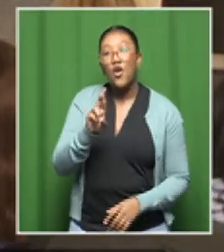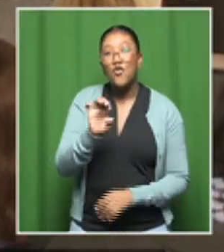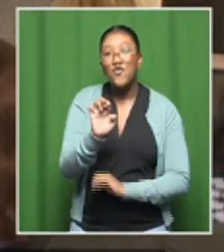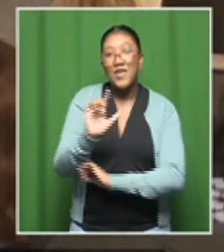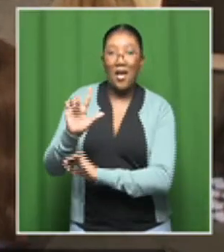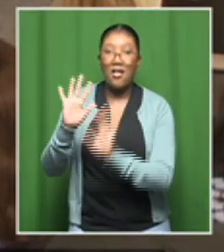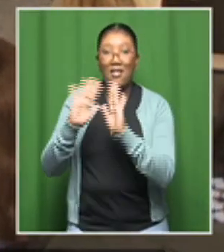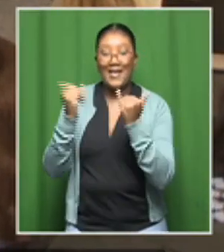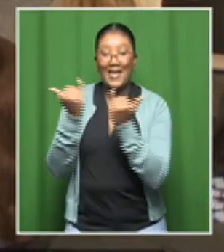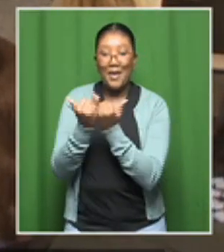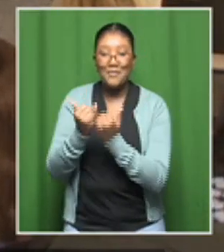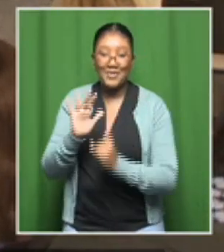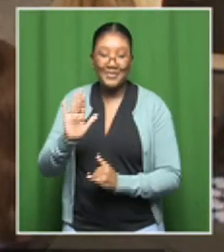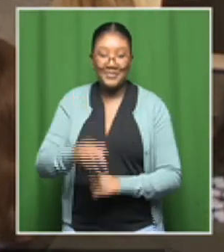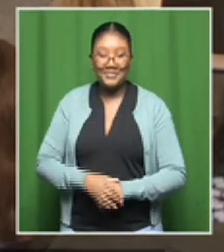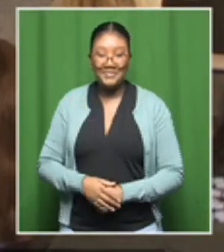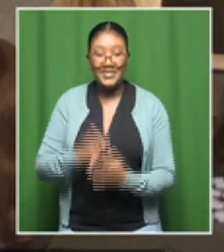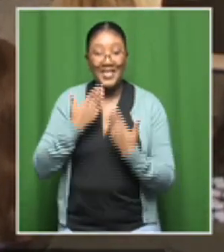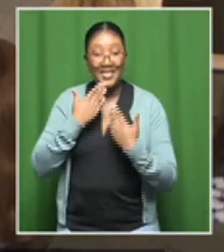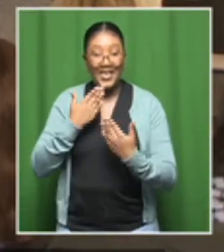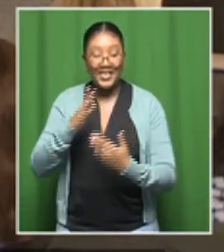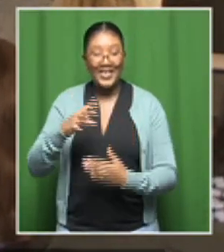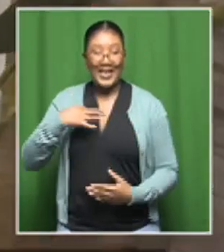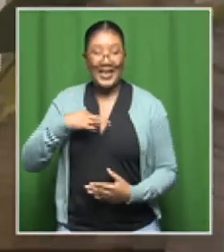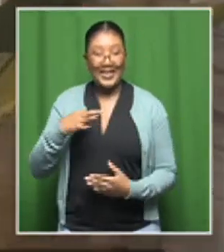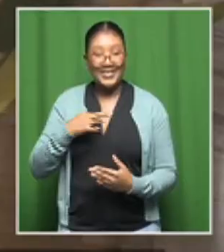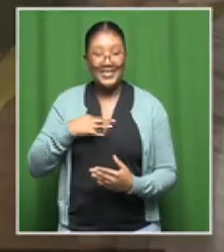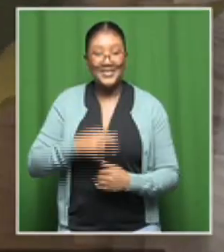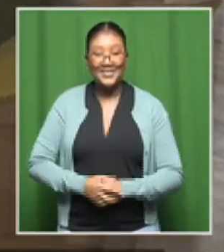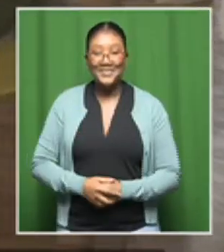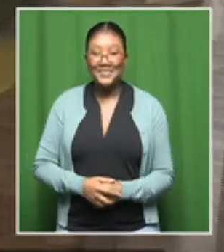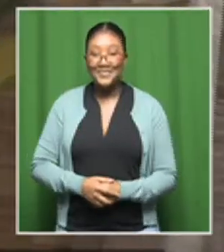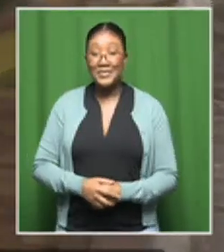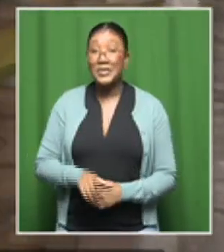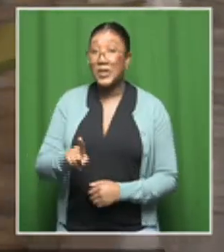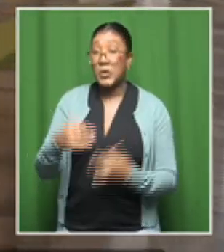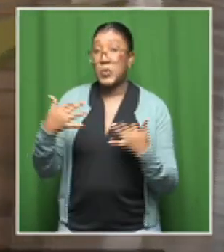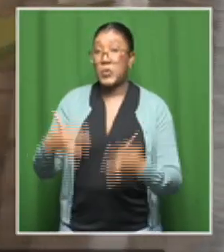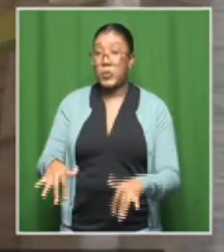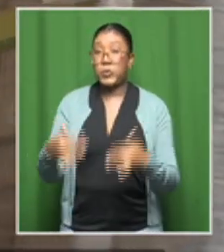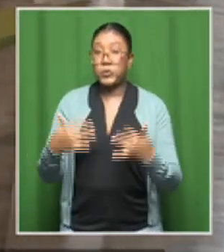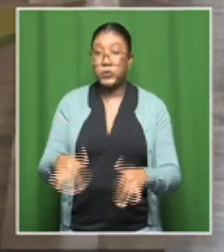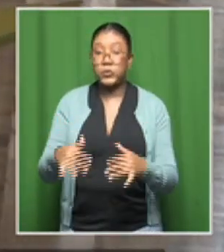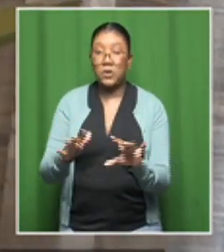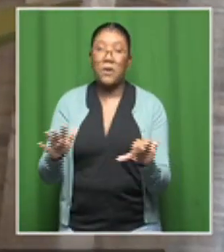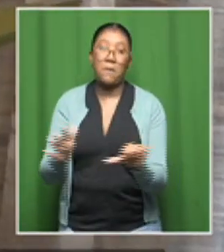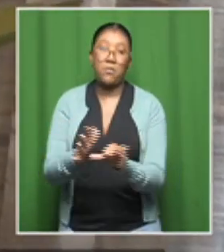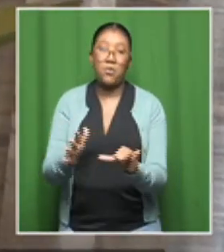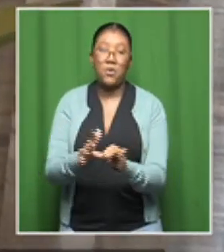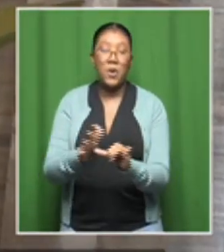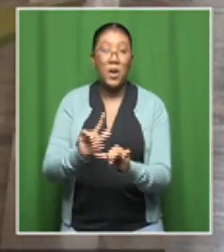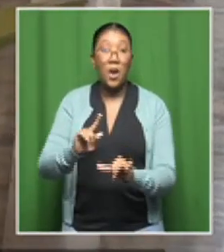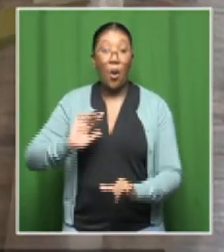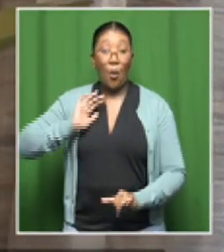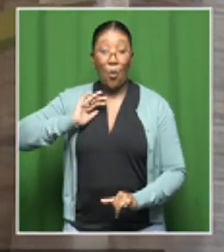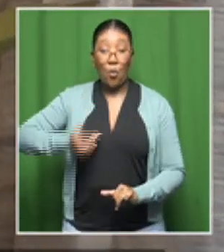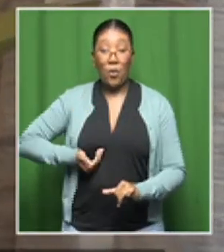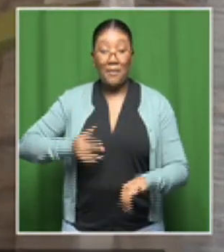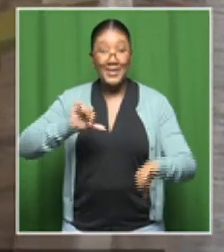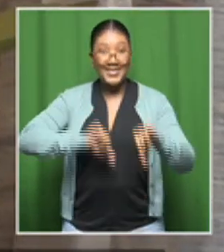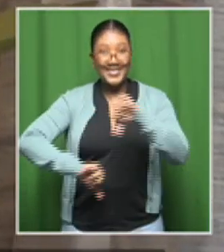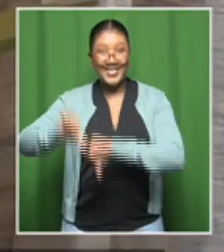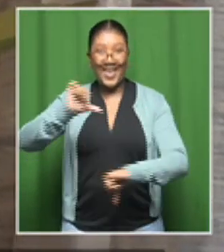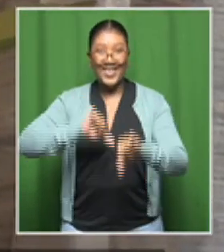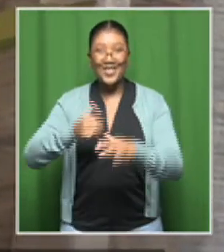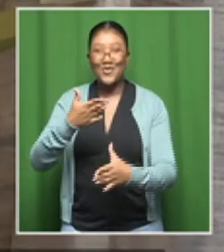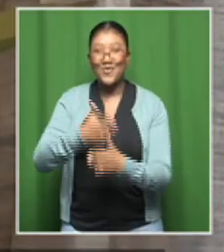thank you so much, ladies, for joining me. Minister, it's very important to support women in science for some of